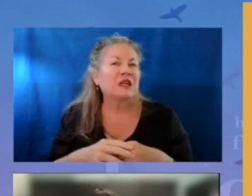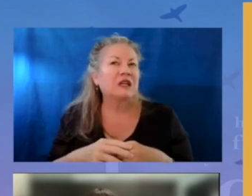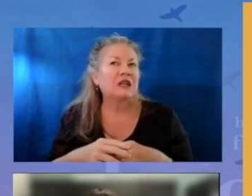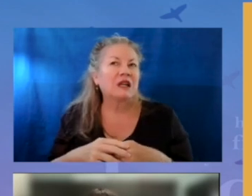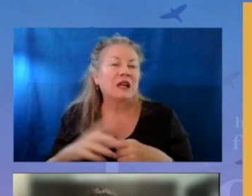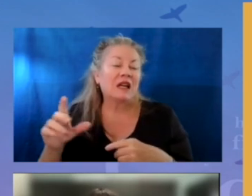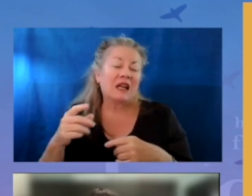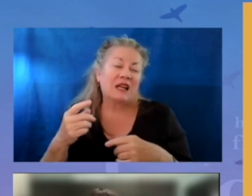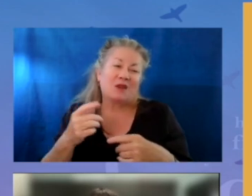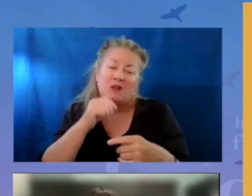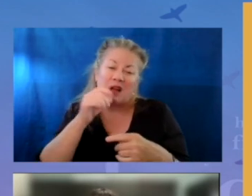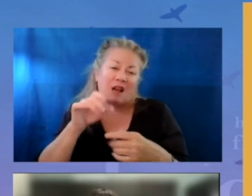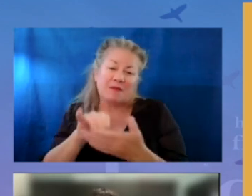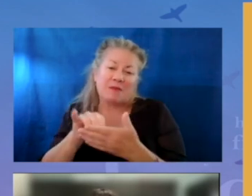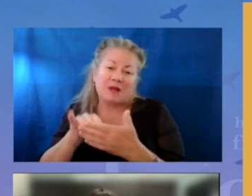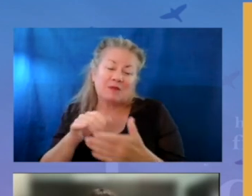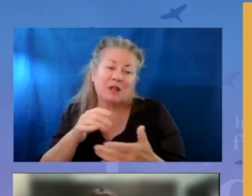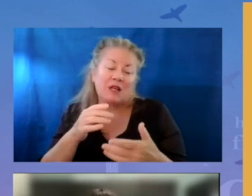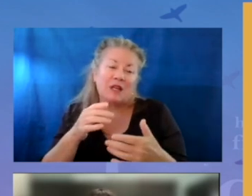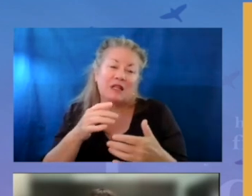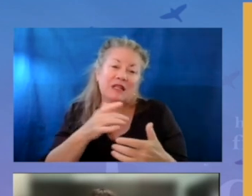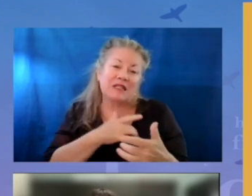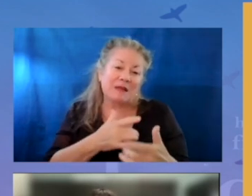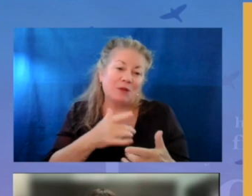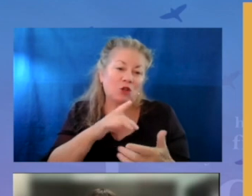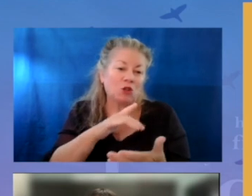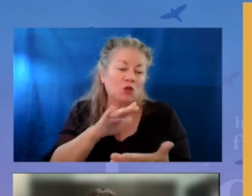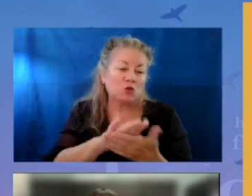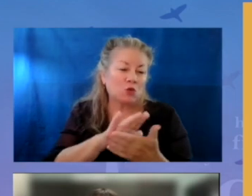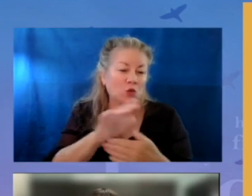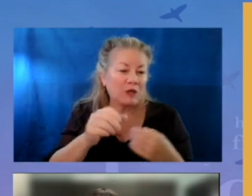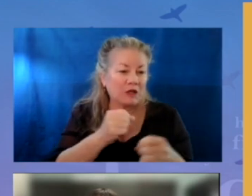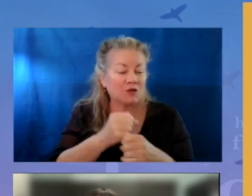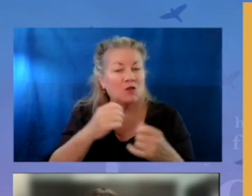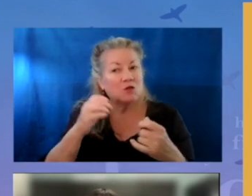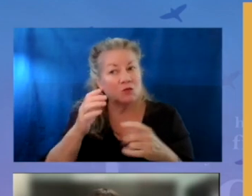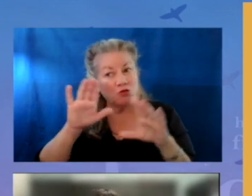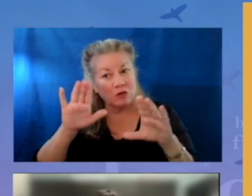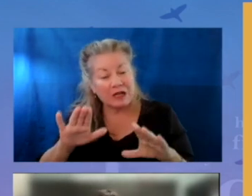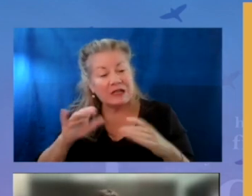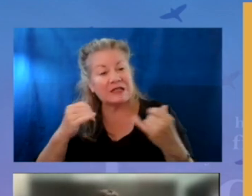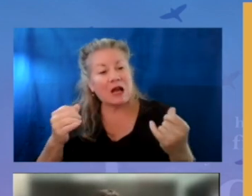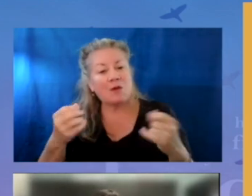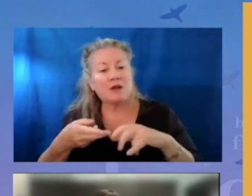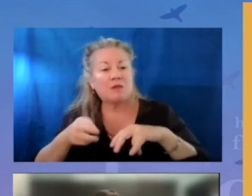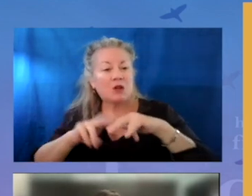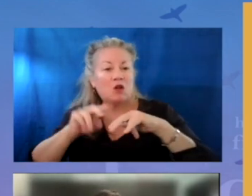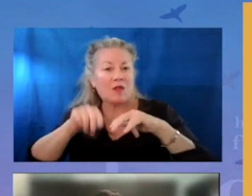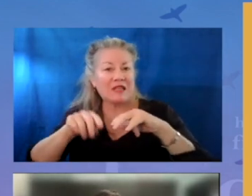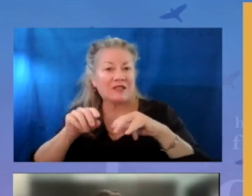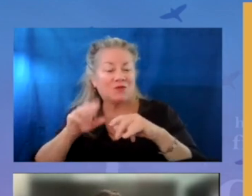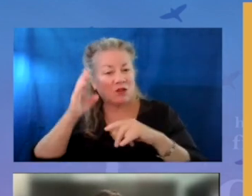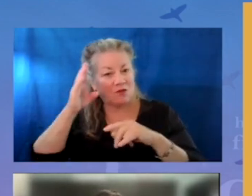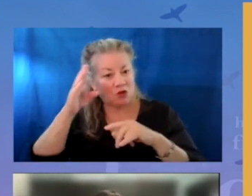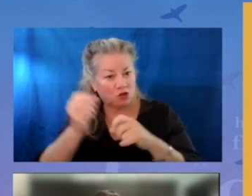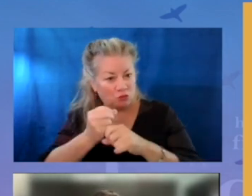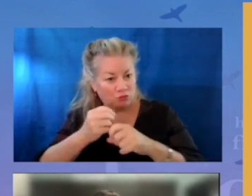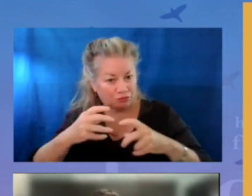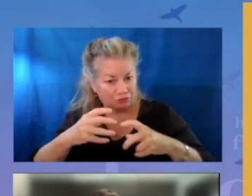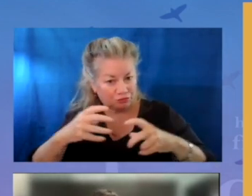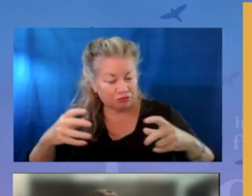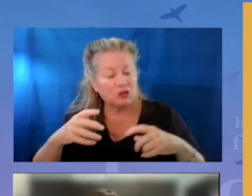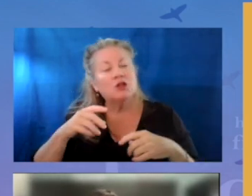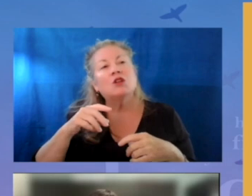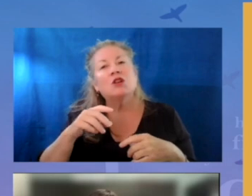we'll call a typical school year. And what's been great about that is it's allowed us to build on that for the future. One quick note,